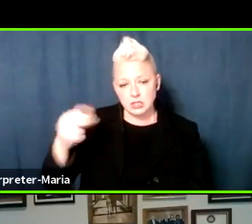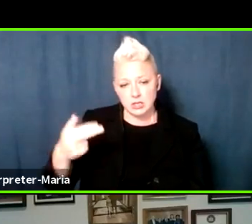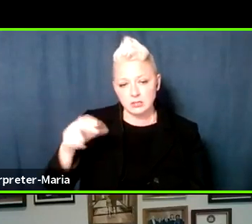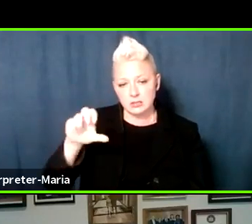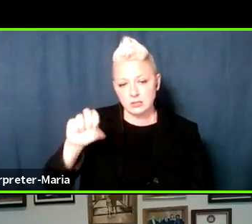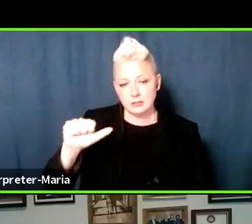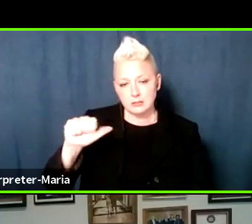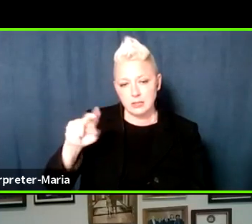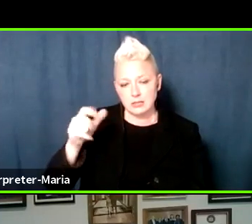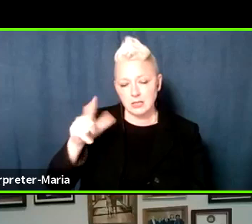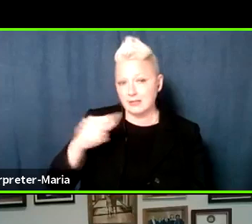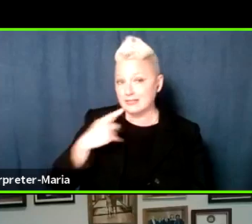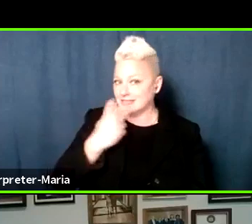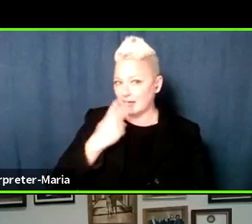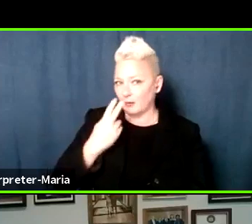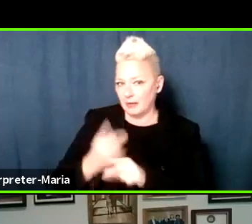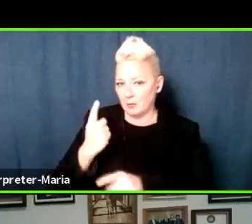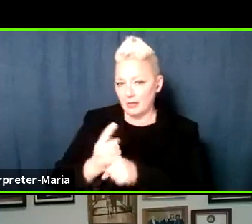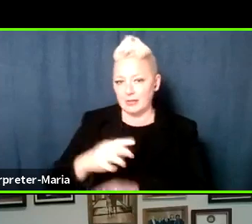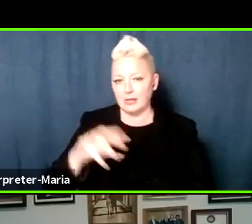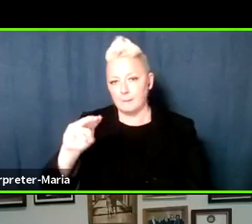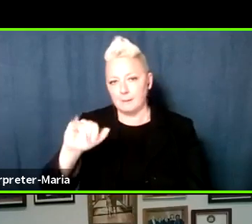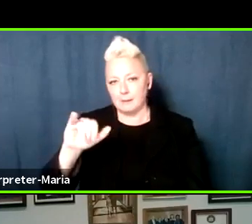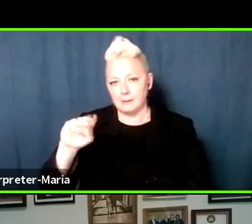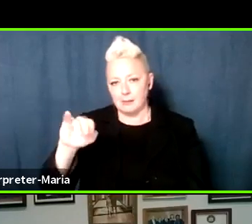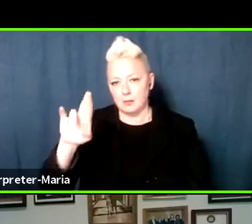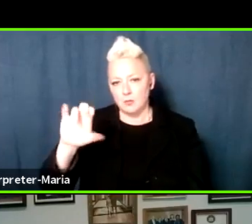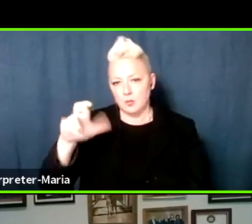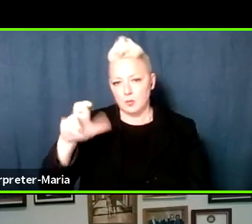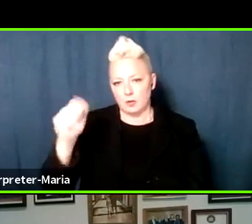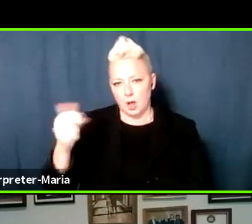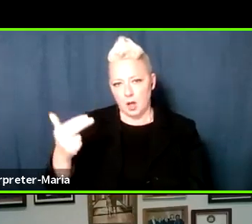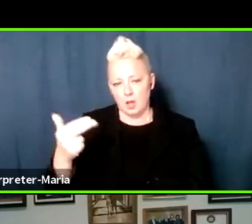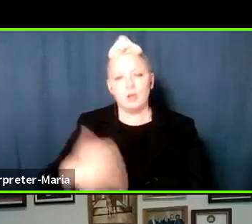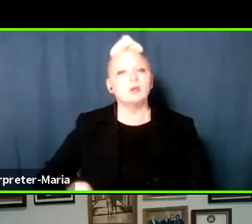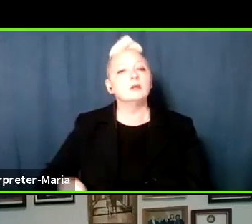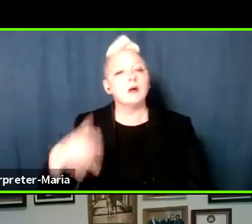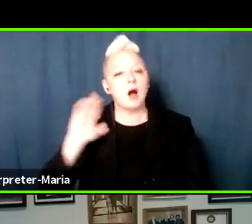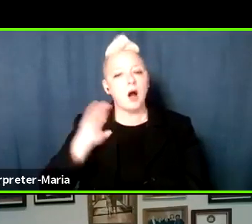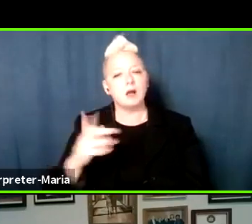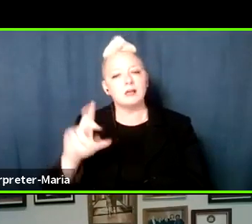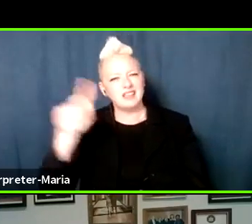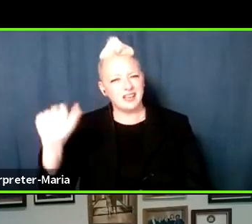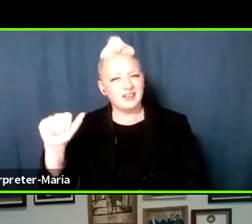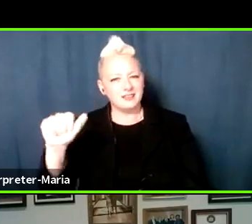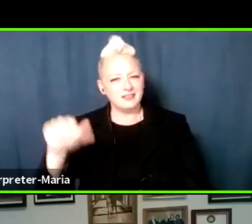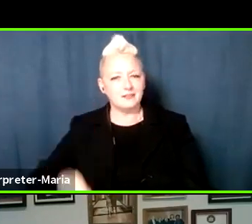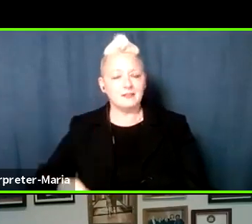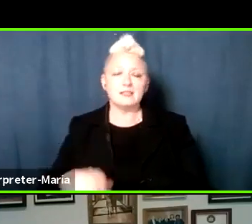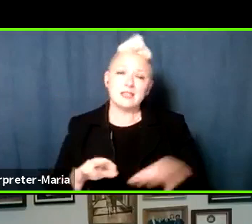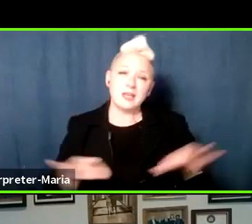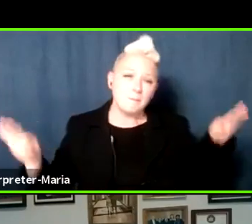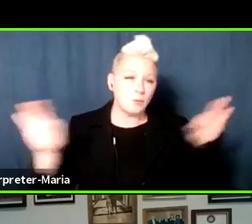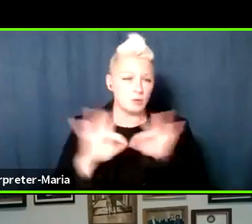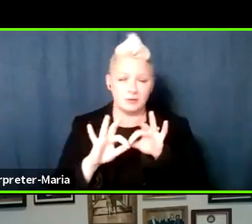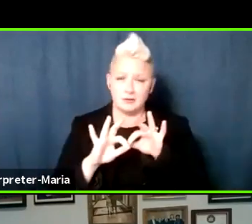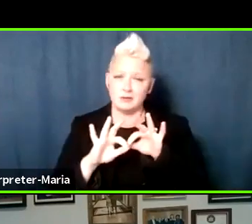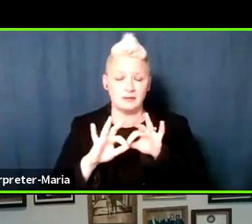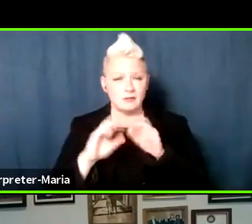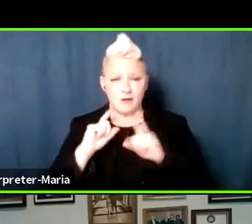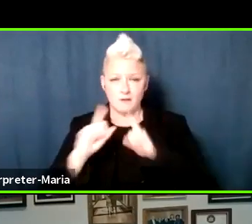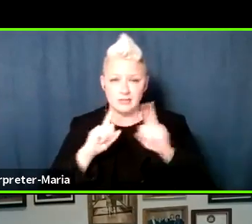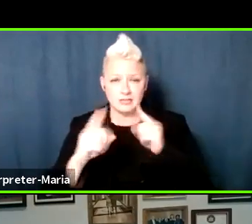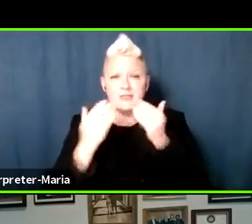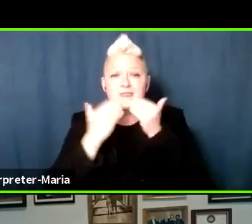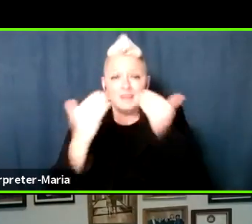right, and Mimi Rocha, our district attorney. Thank you all so very much for participating in this important, very timely conversation.